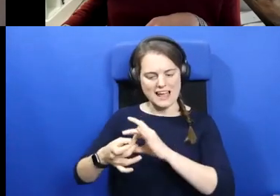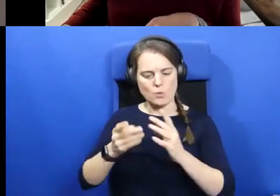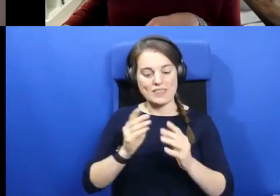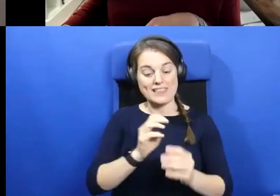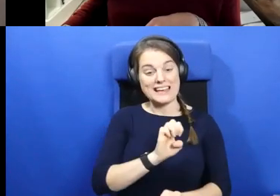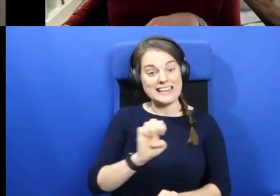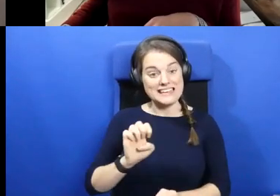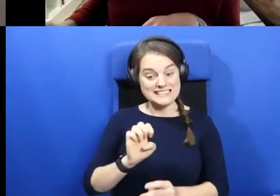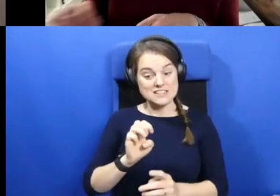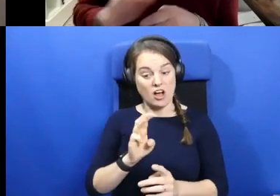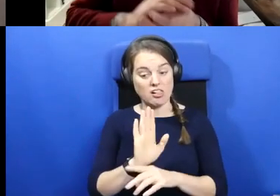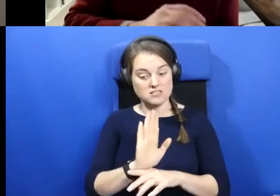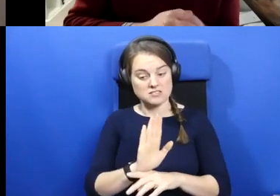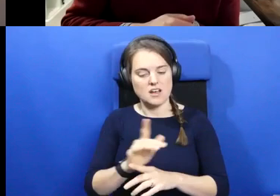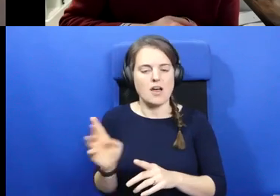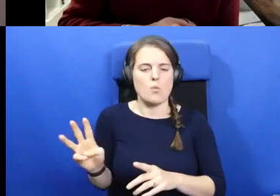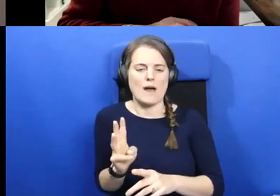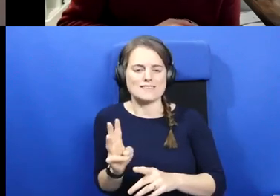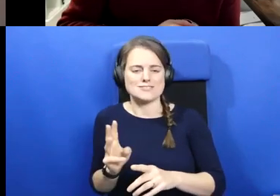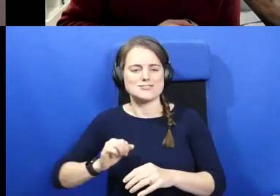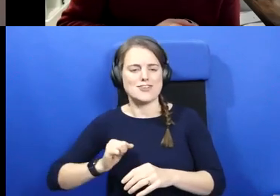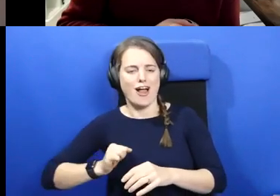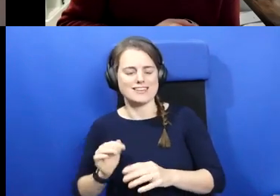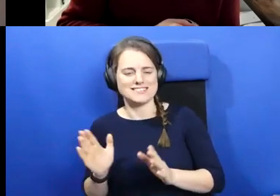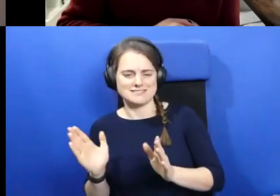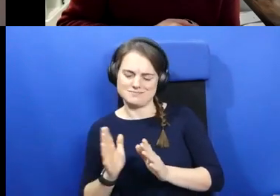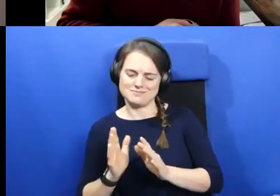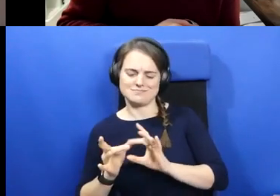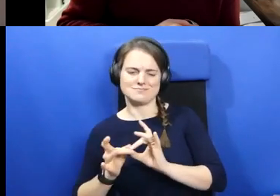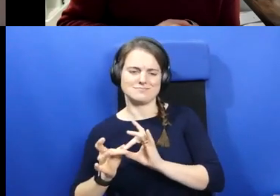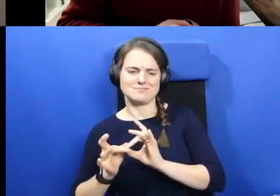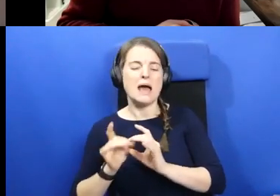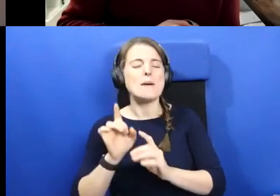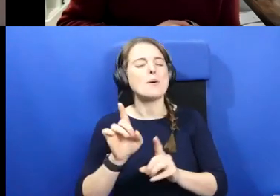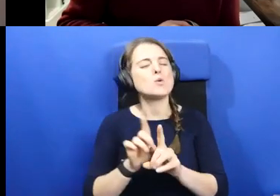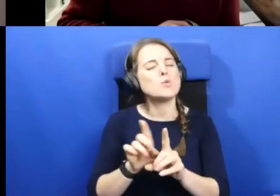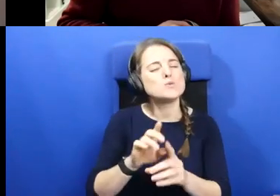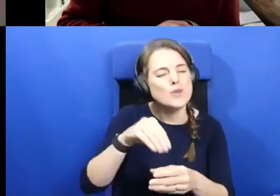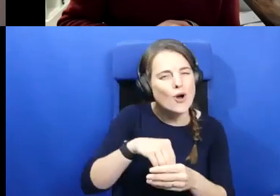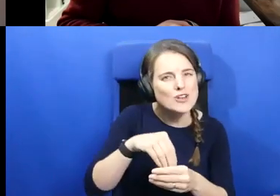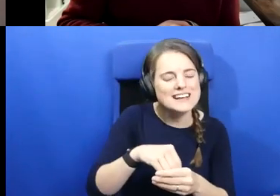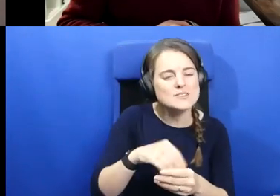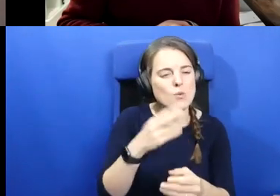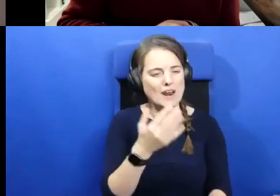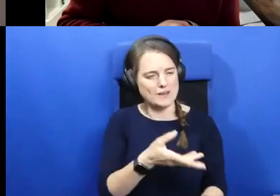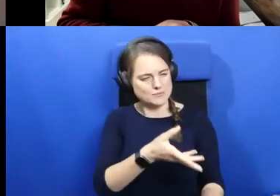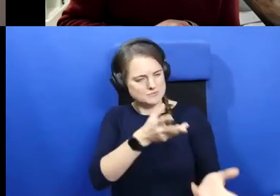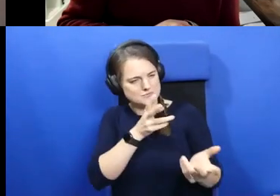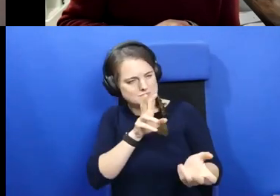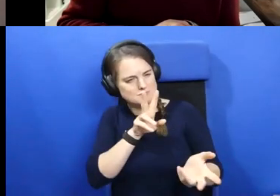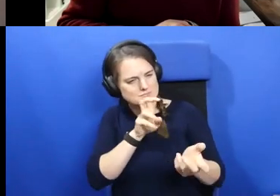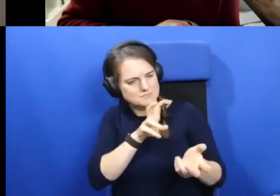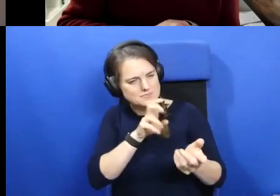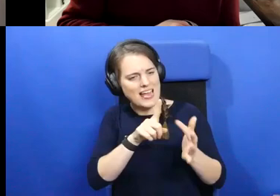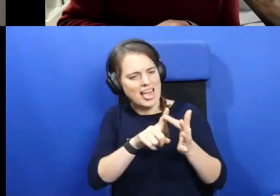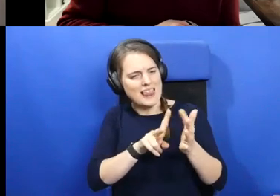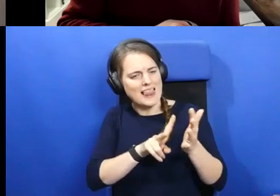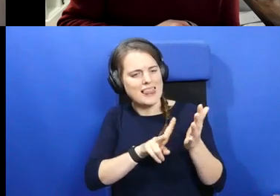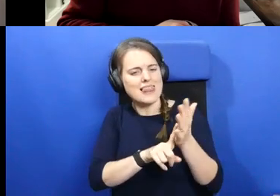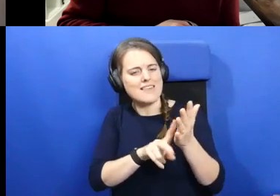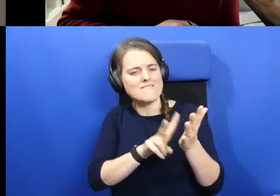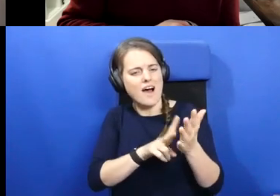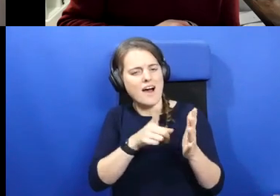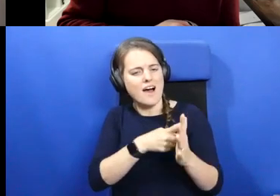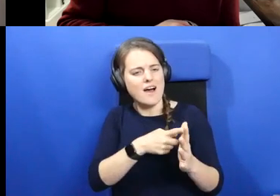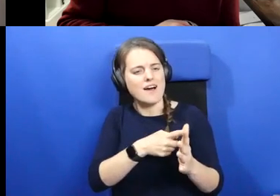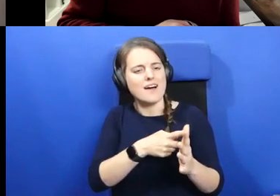and, uh, Western Scotland, but also in the context of even, you know, it's something when I was listening to Alva tonight, you know, just, it has some, you know,